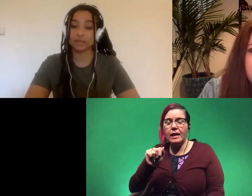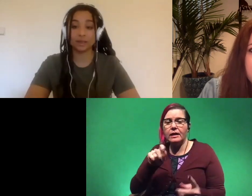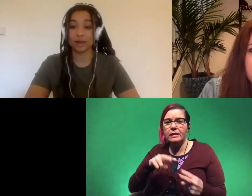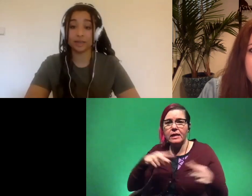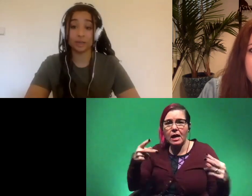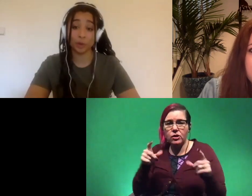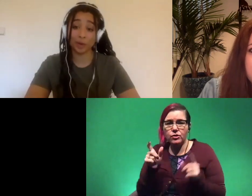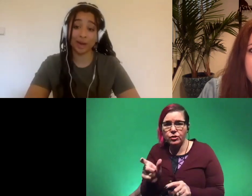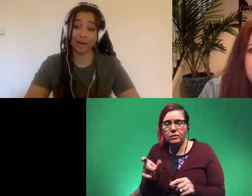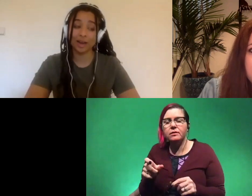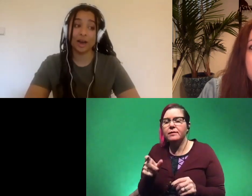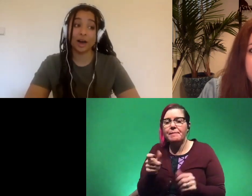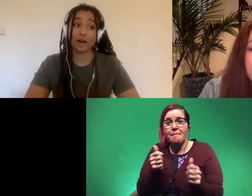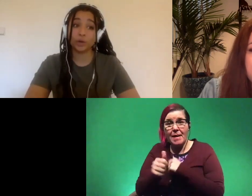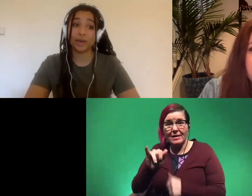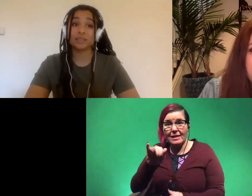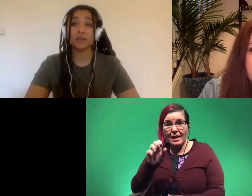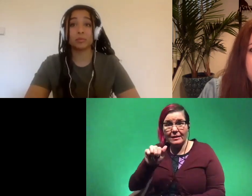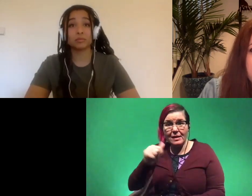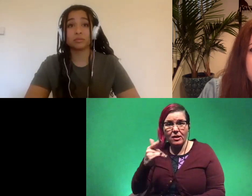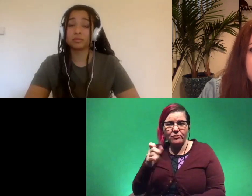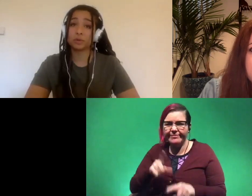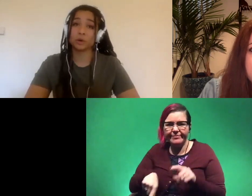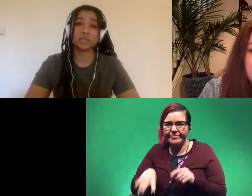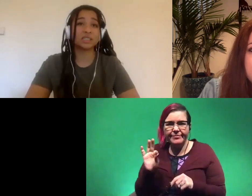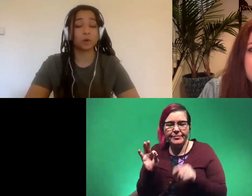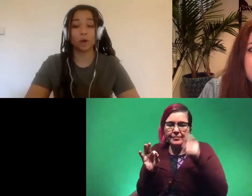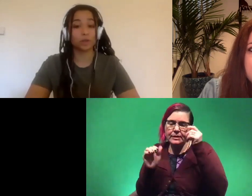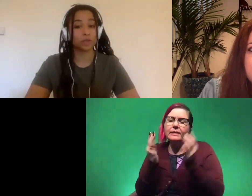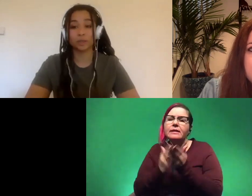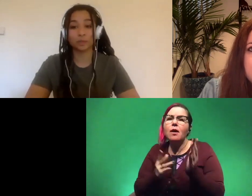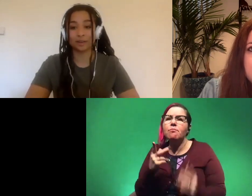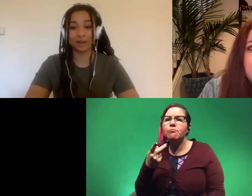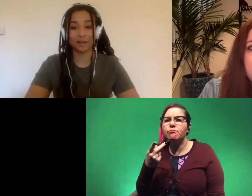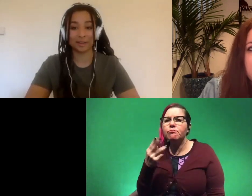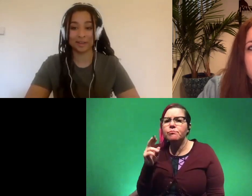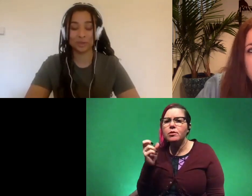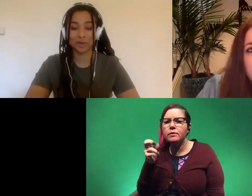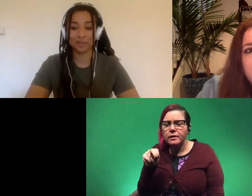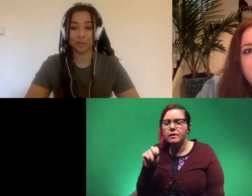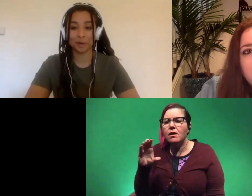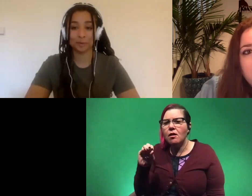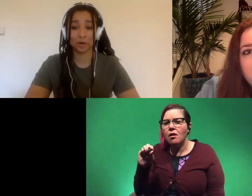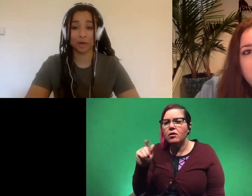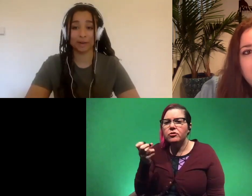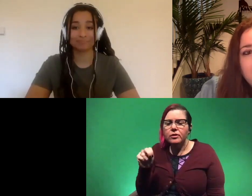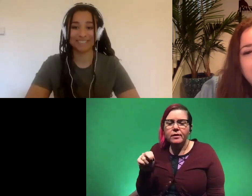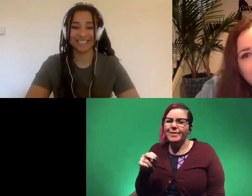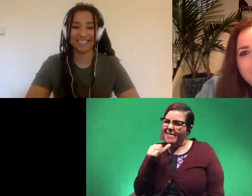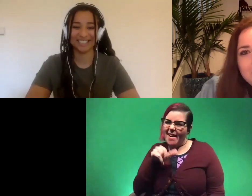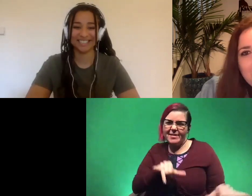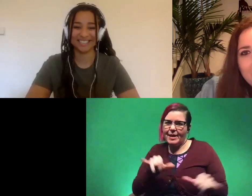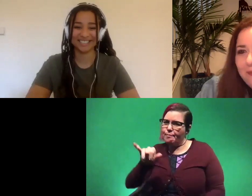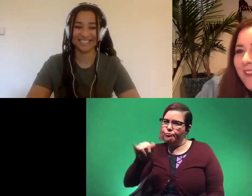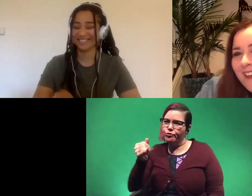basically the ice age we don't get any uh you can get some proteins some collagens but nothing like jurassic park i'm sorry sorry